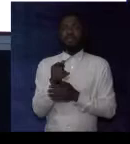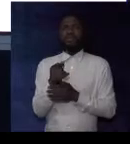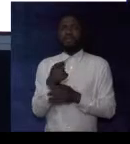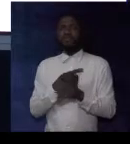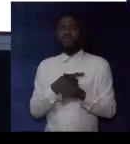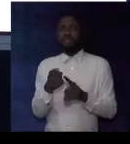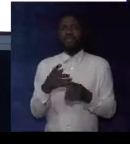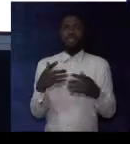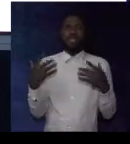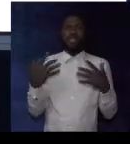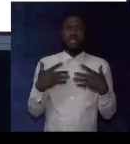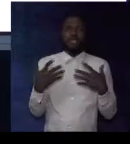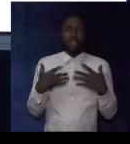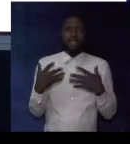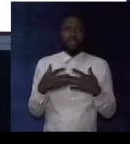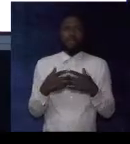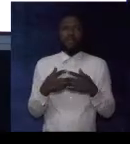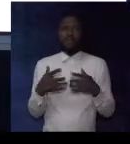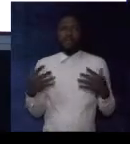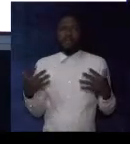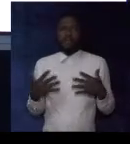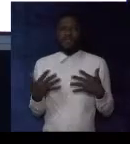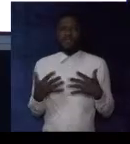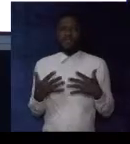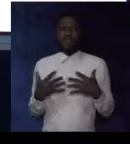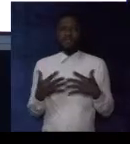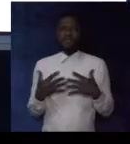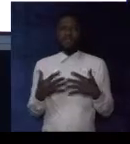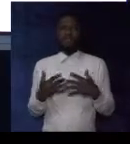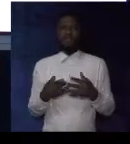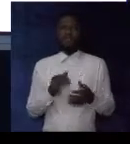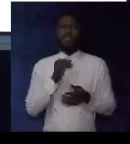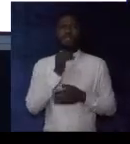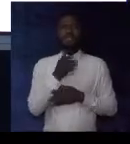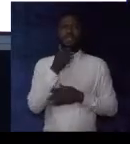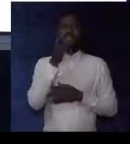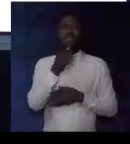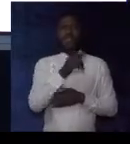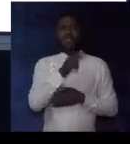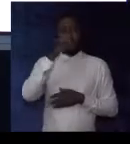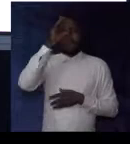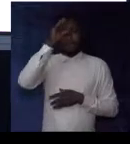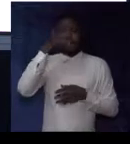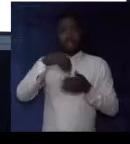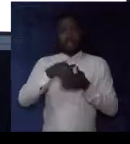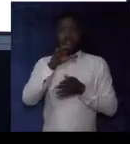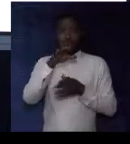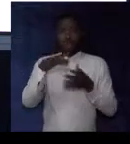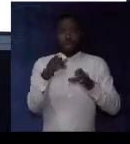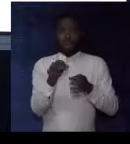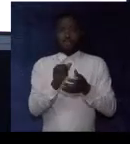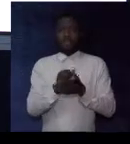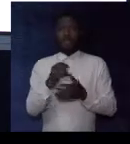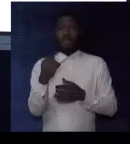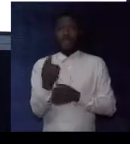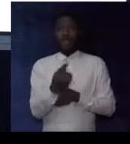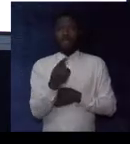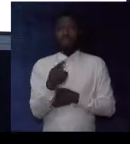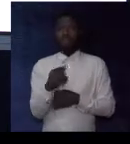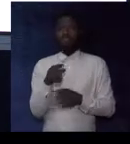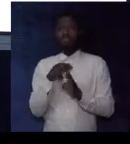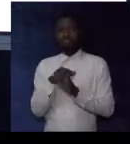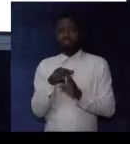bully, scare, frighten. Is there a boy in your class that always